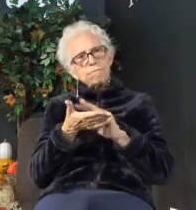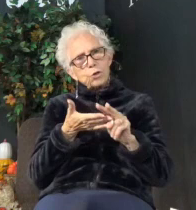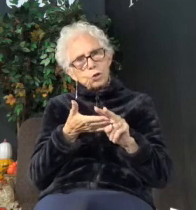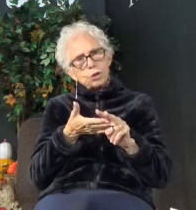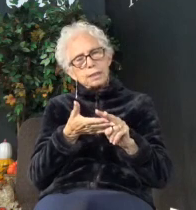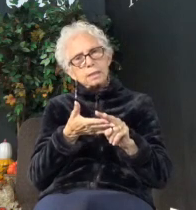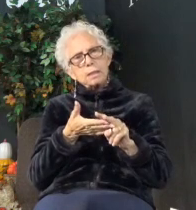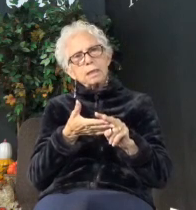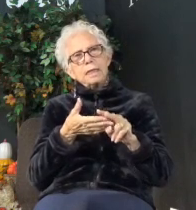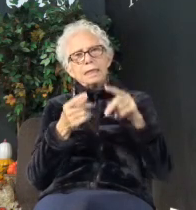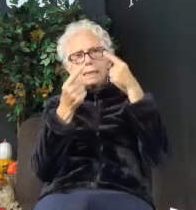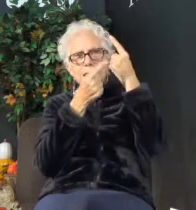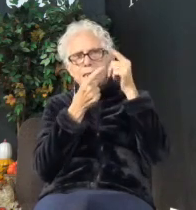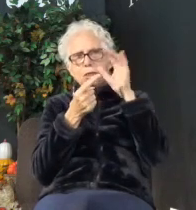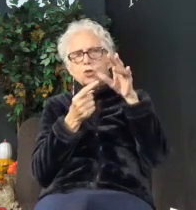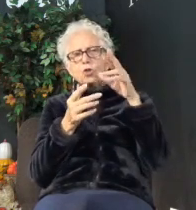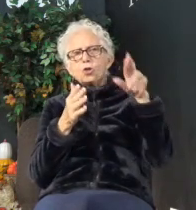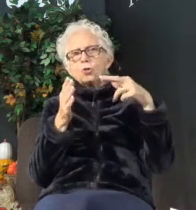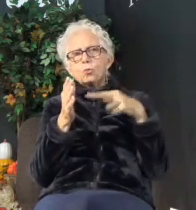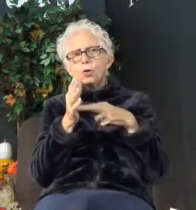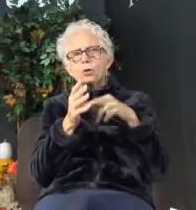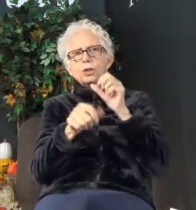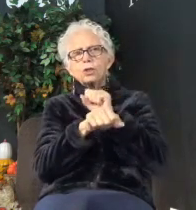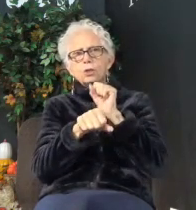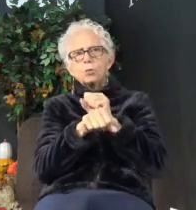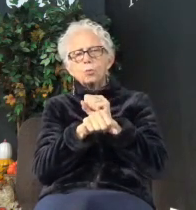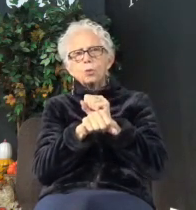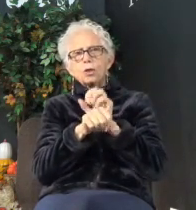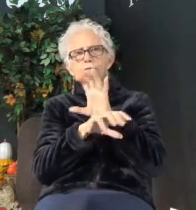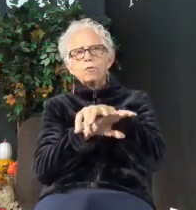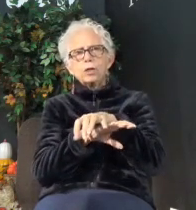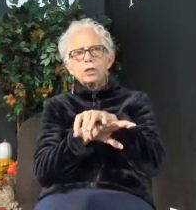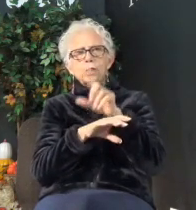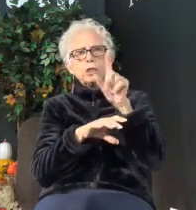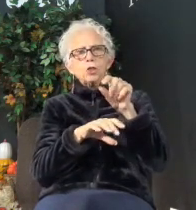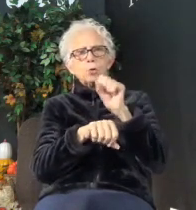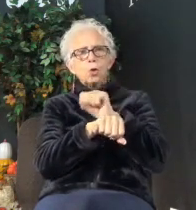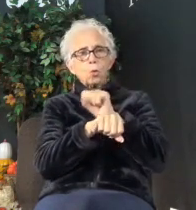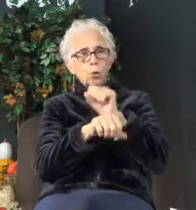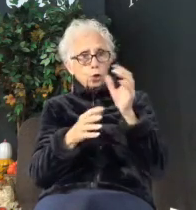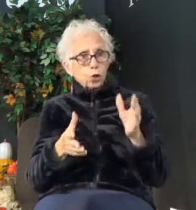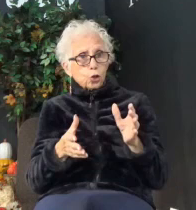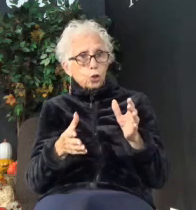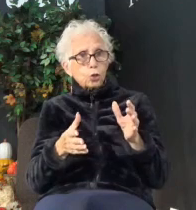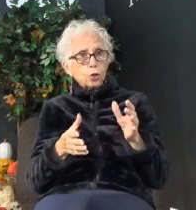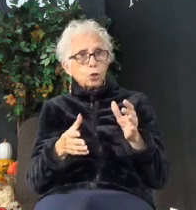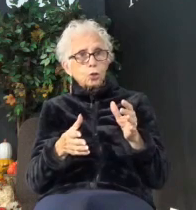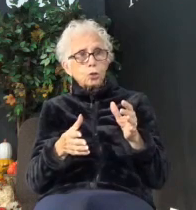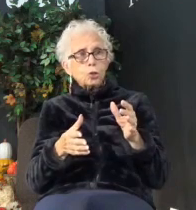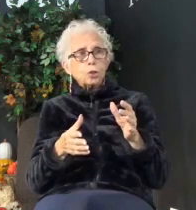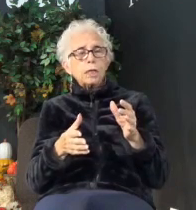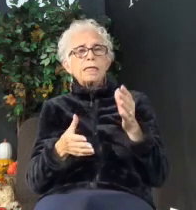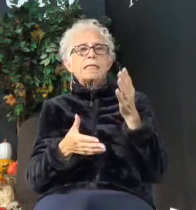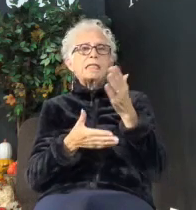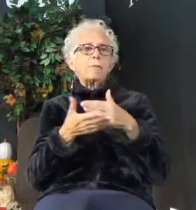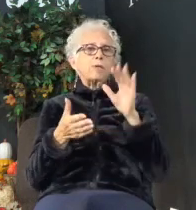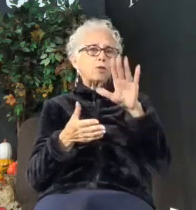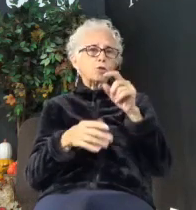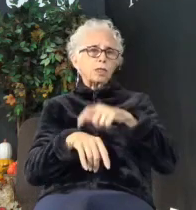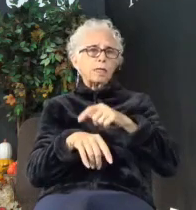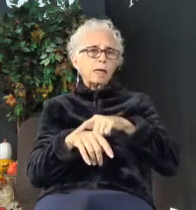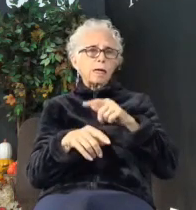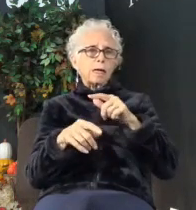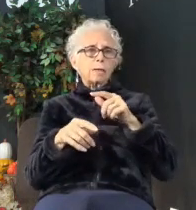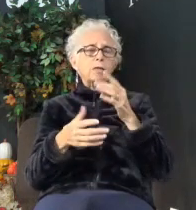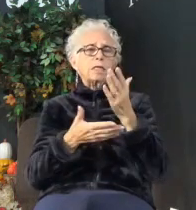your role in the workforce. Are you an employee? Do you devote some of your time, some of